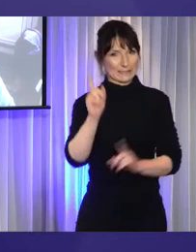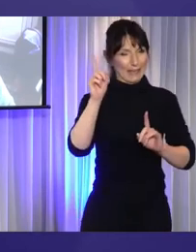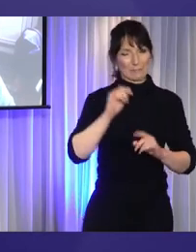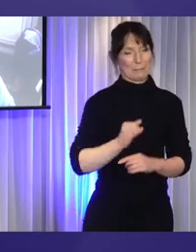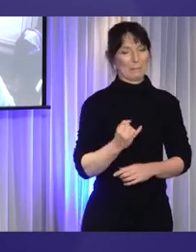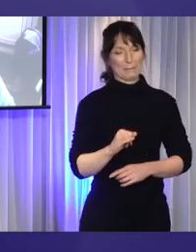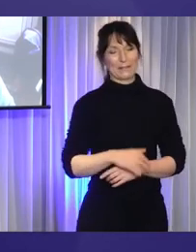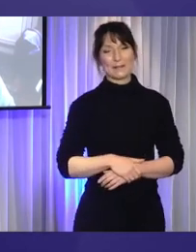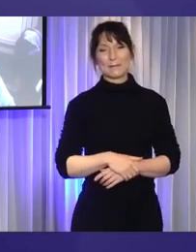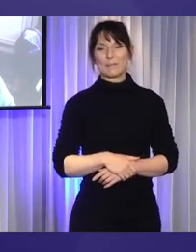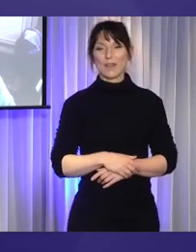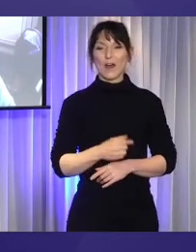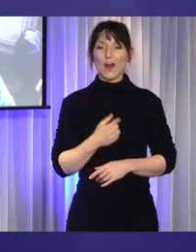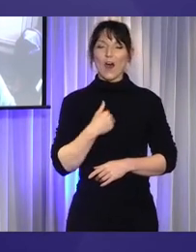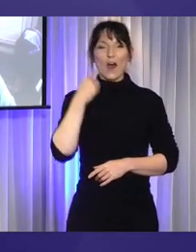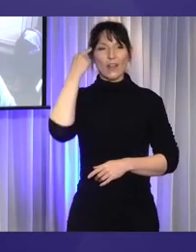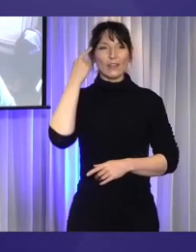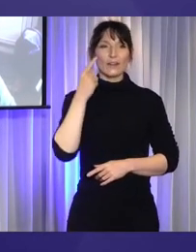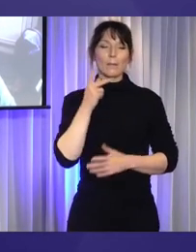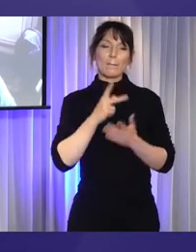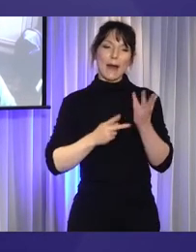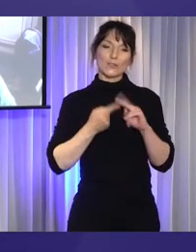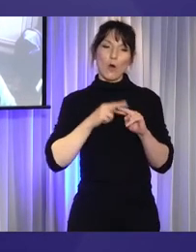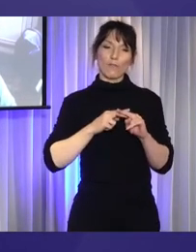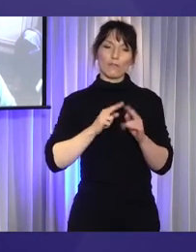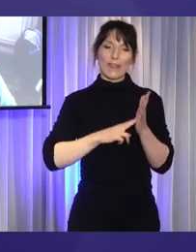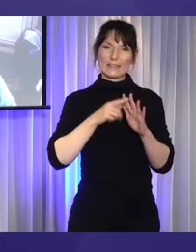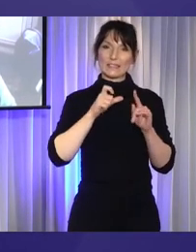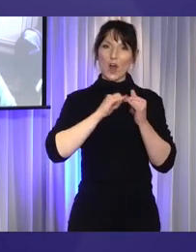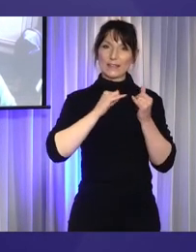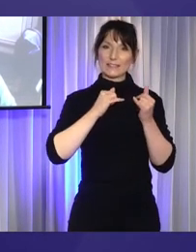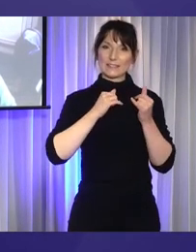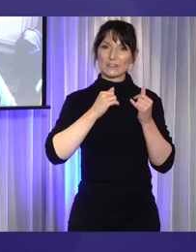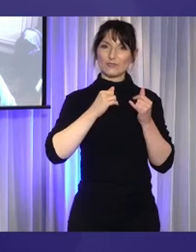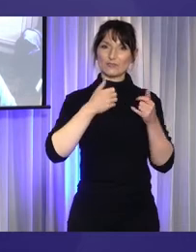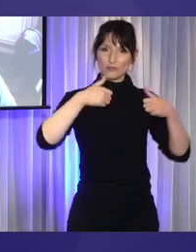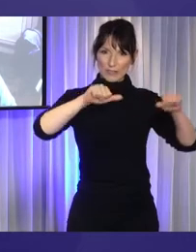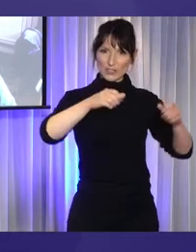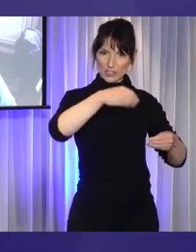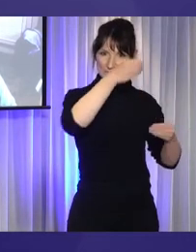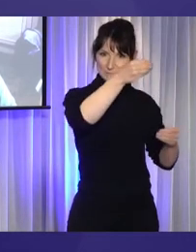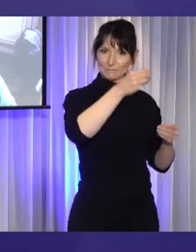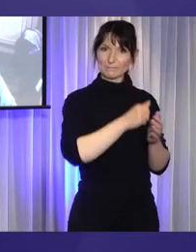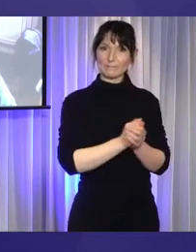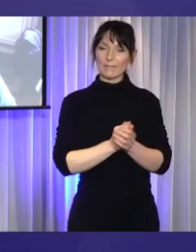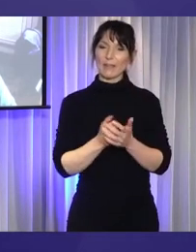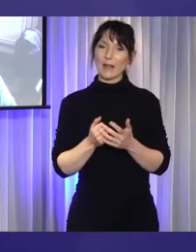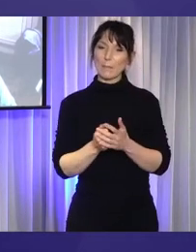I've been part of the NDIS journey in shapey since before the scheme began.